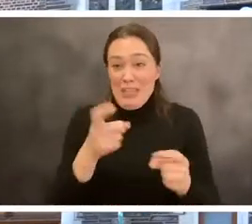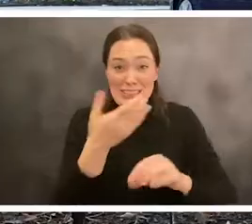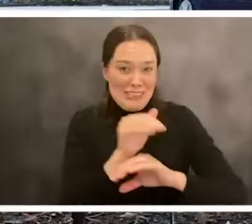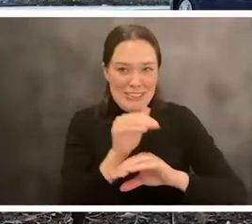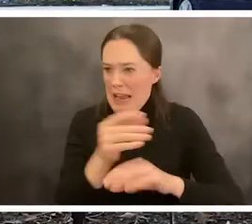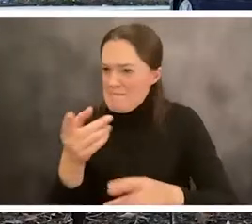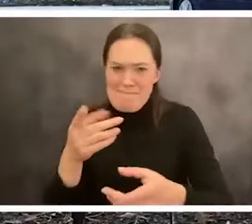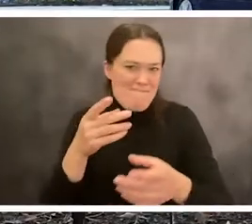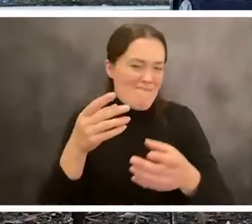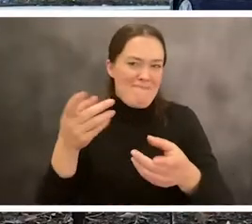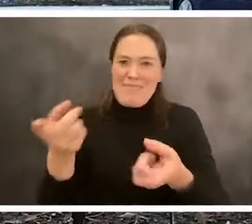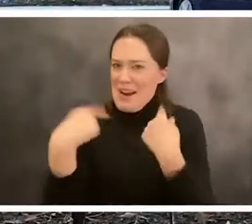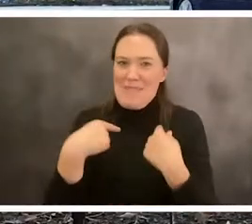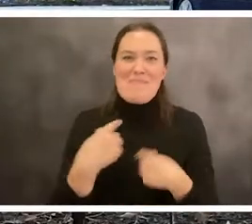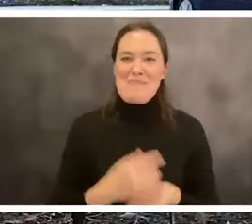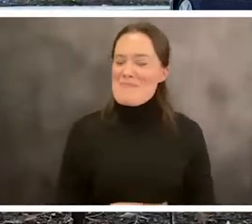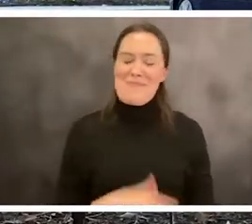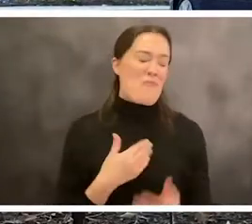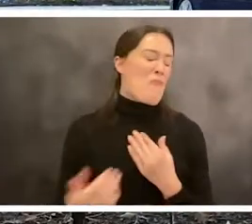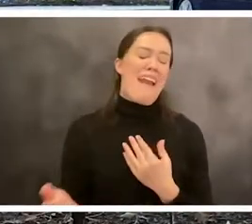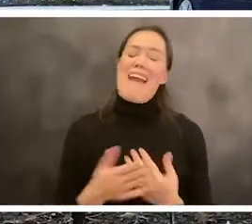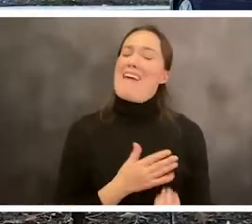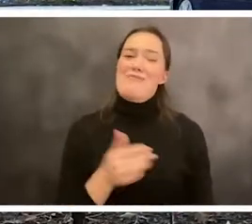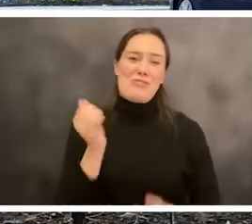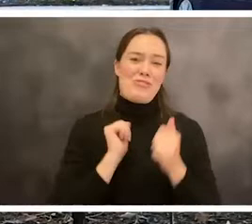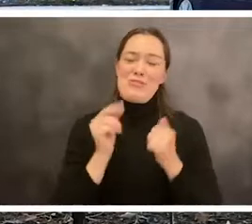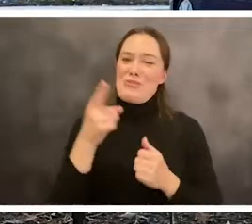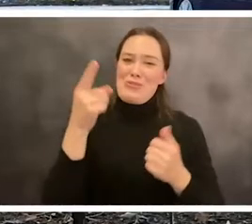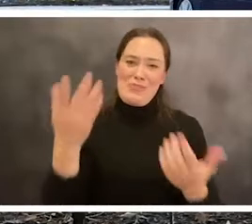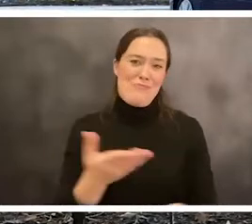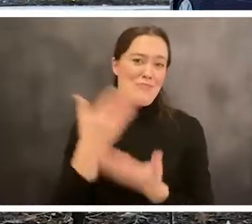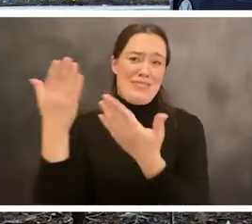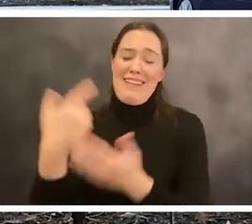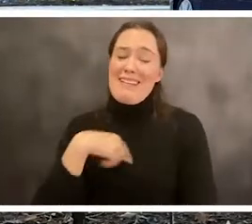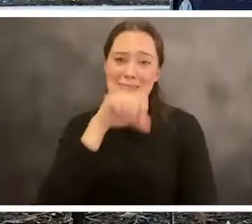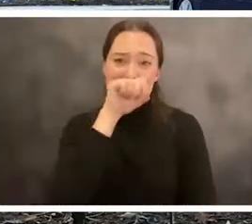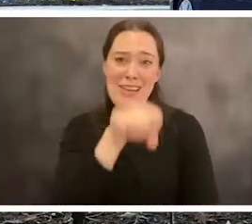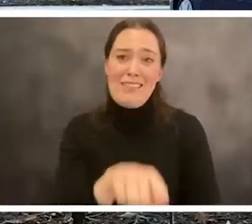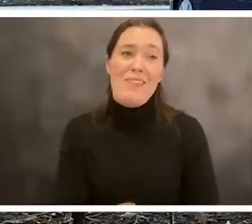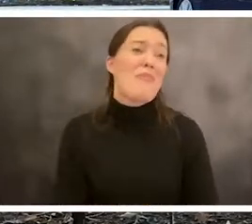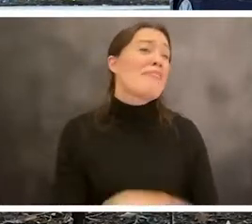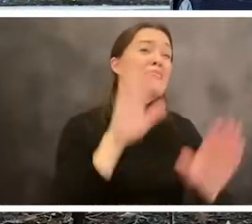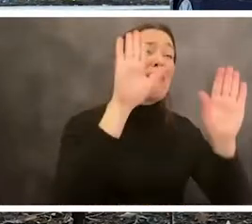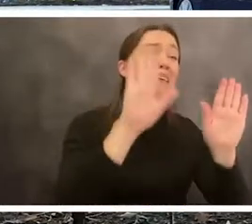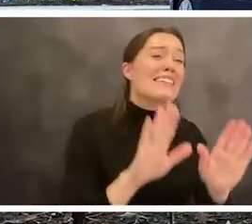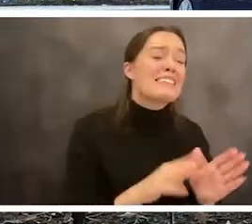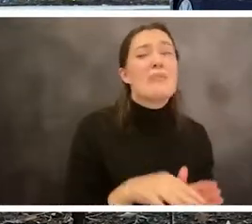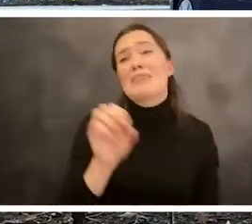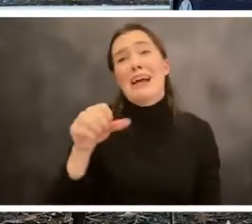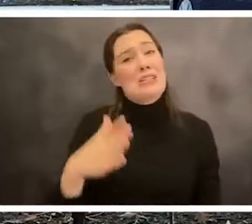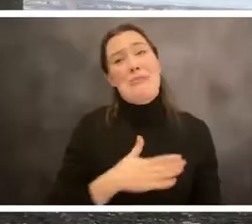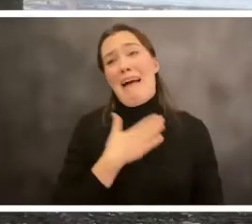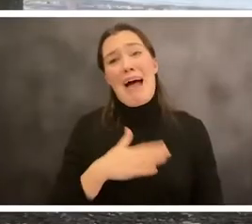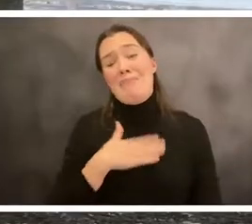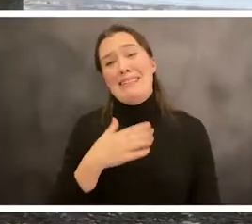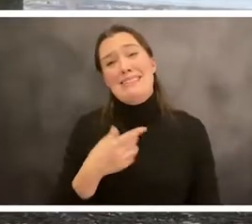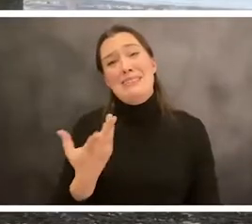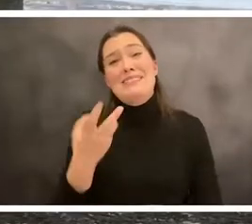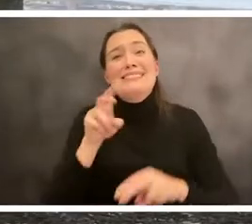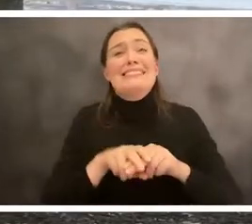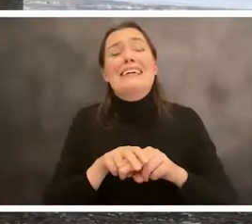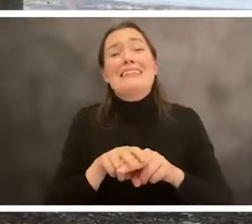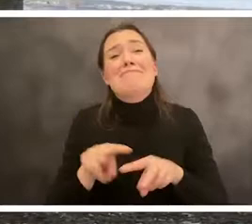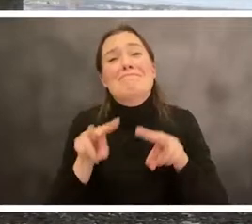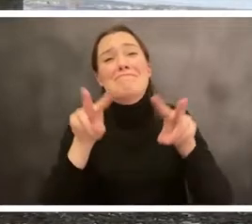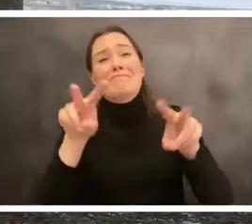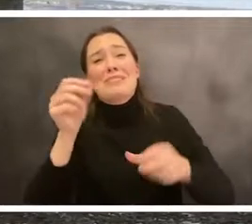night. So I would come to, to see anything you guys put on. I would be so happy to sitting in the seat. Well, as we